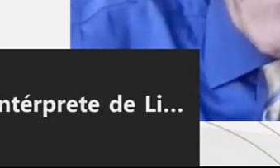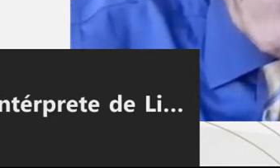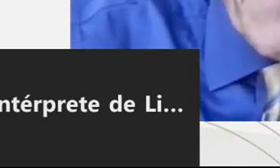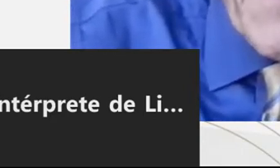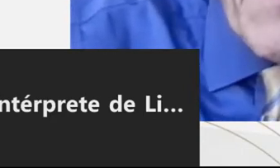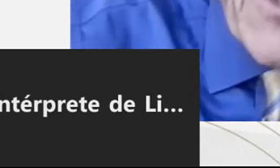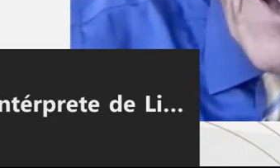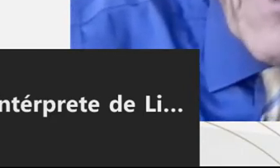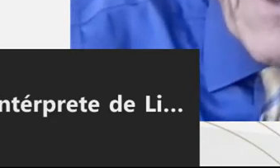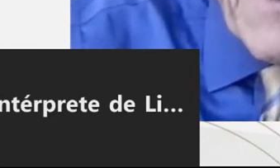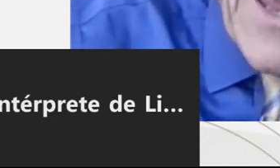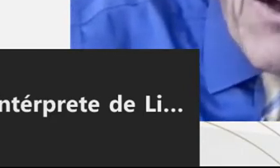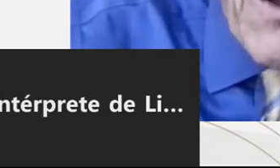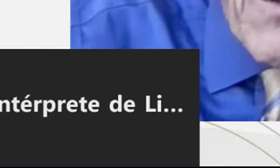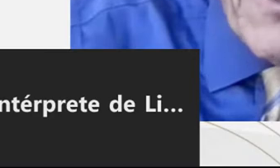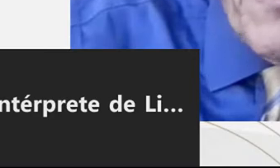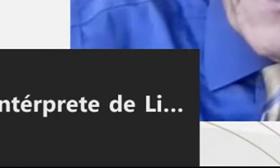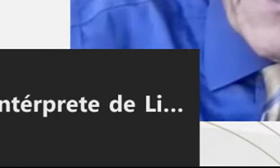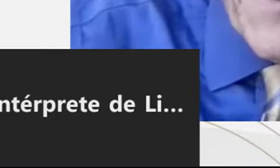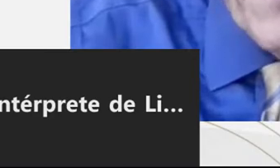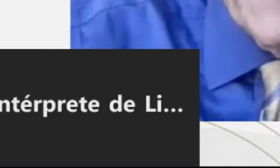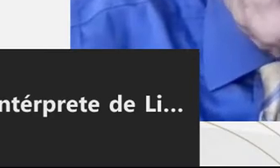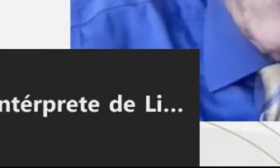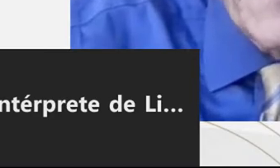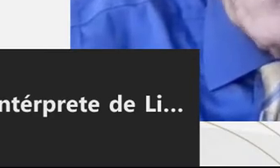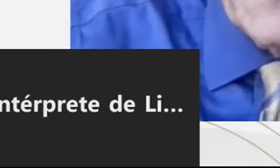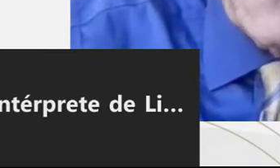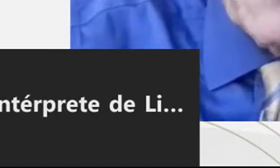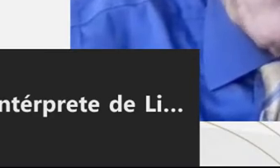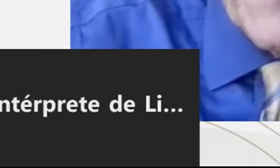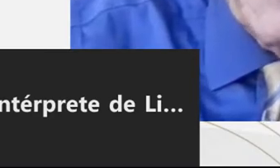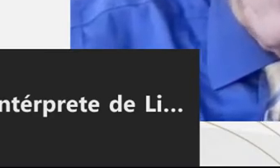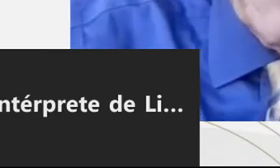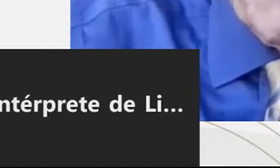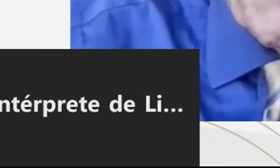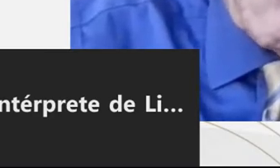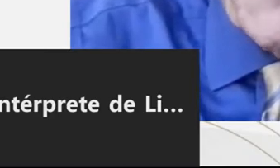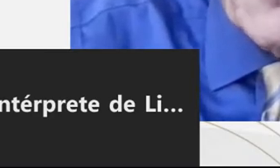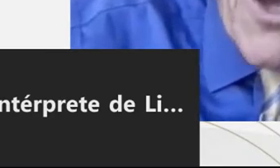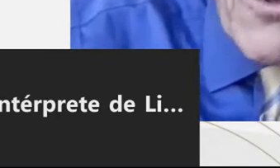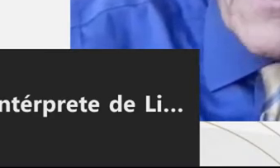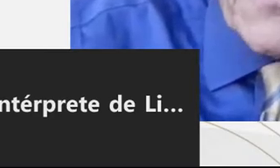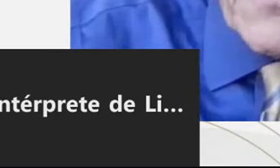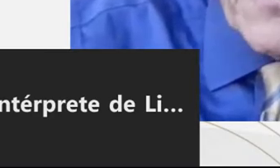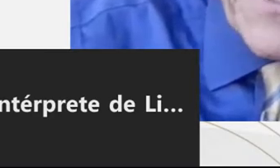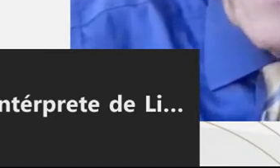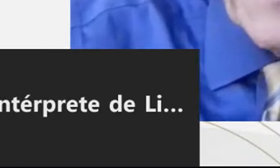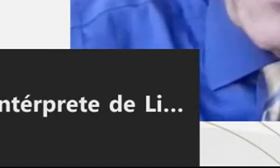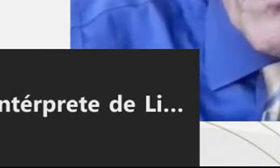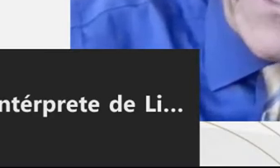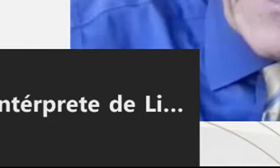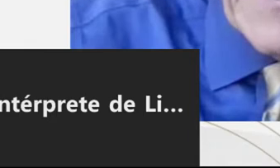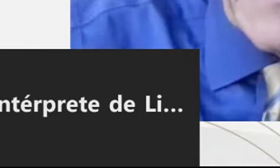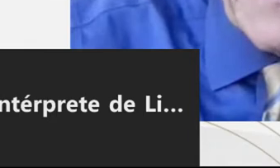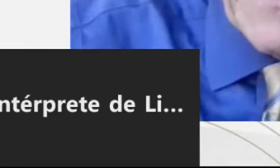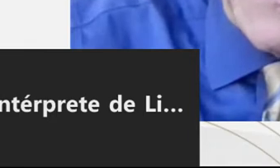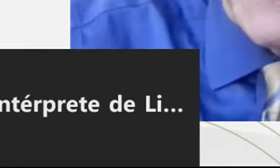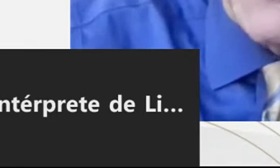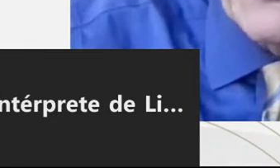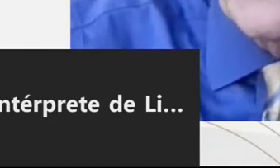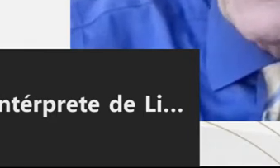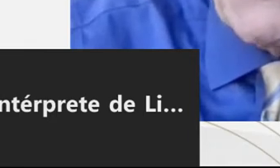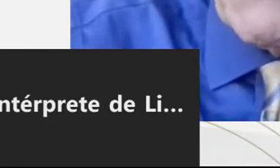So, let me talk now a little bit about the criticisms that scholars in the United States raise